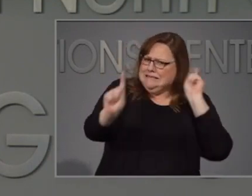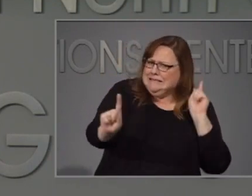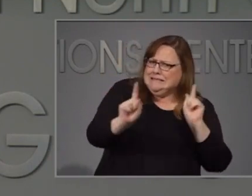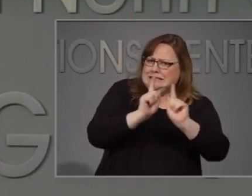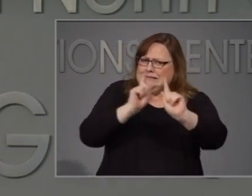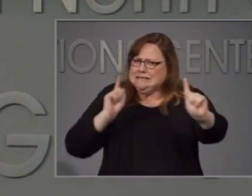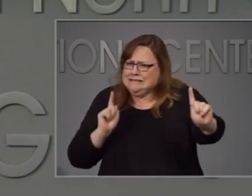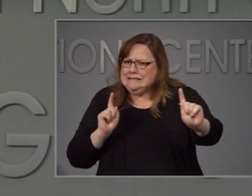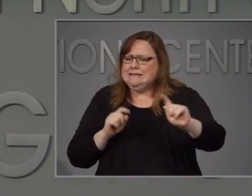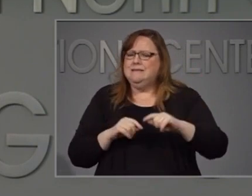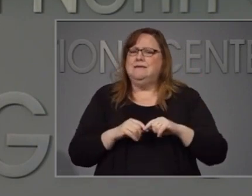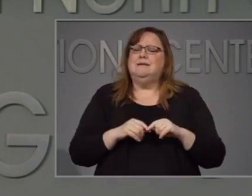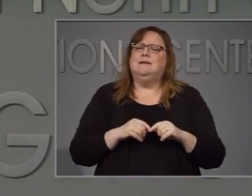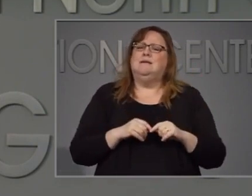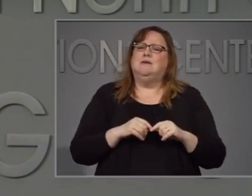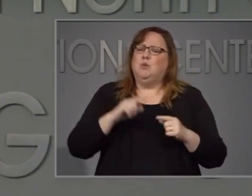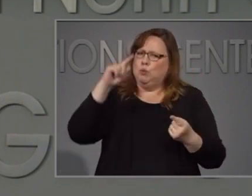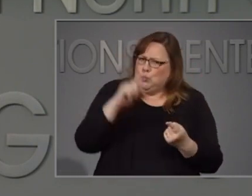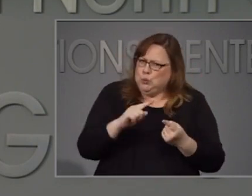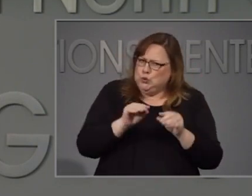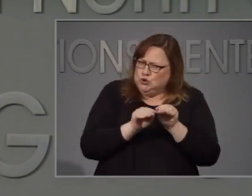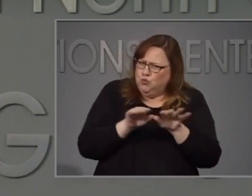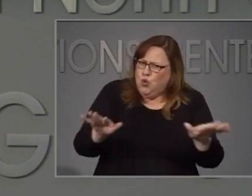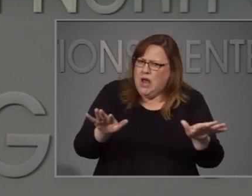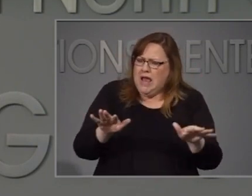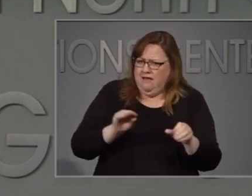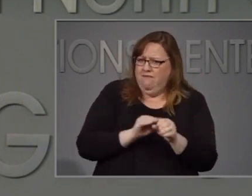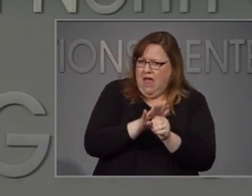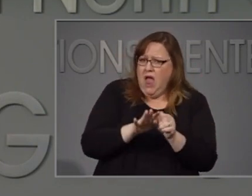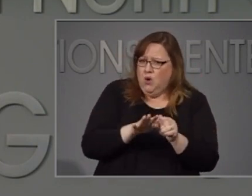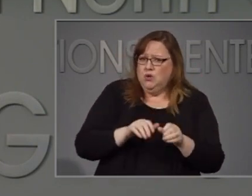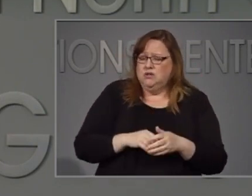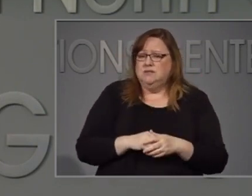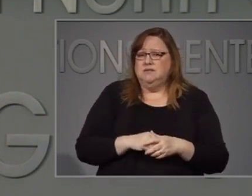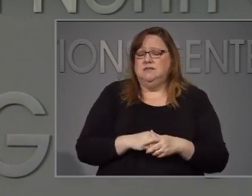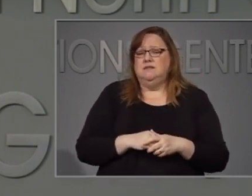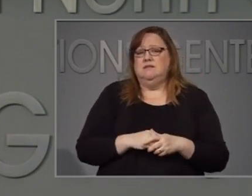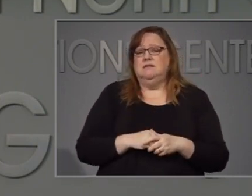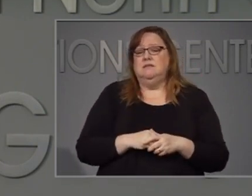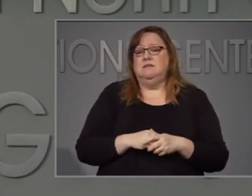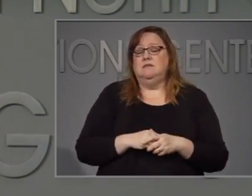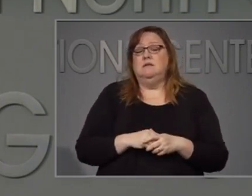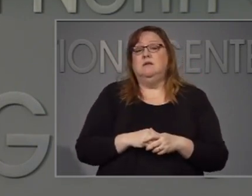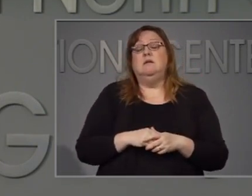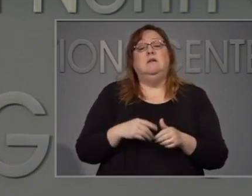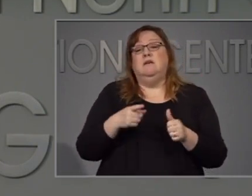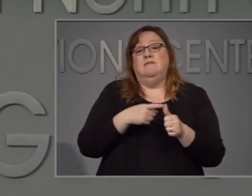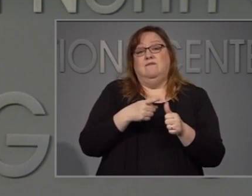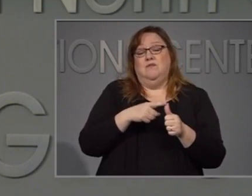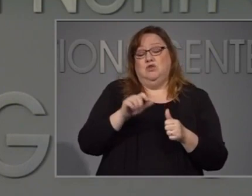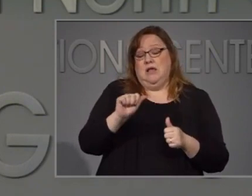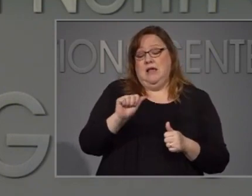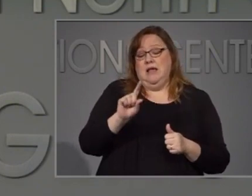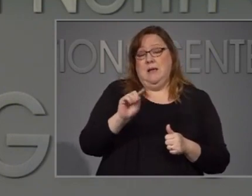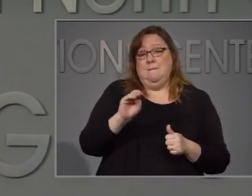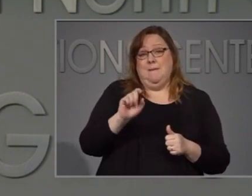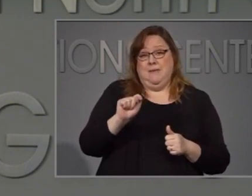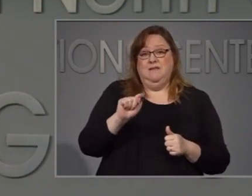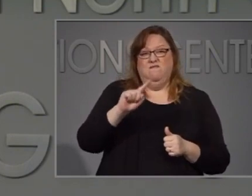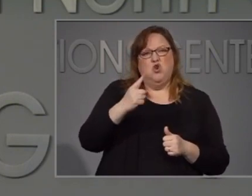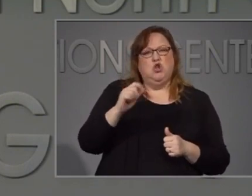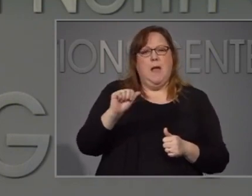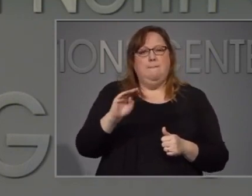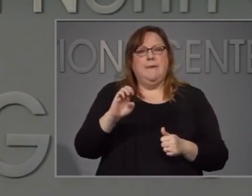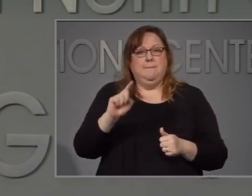try to reduce the spread of this virus. First Amendment protests are exempted under